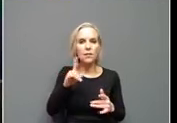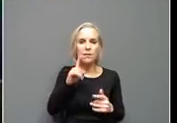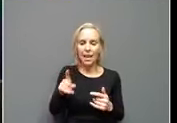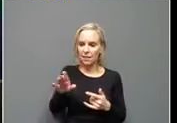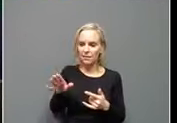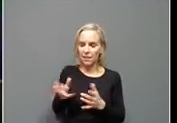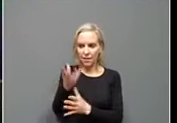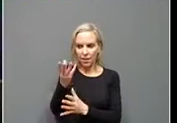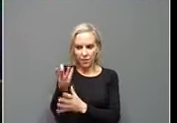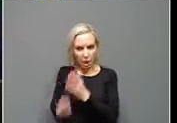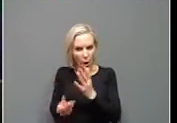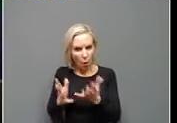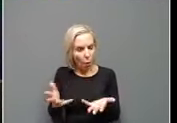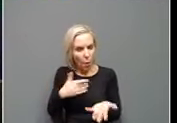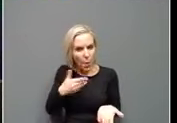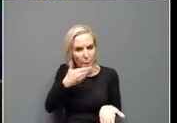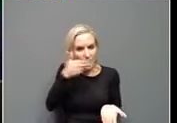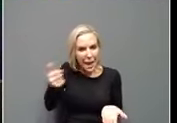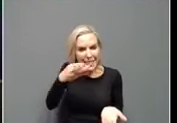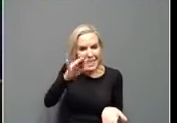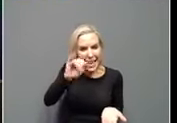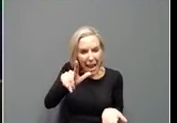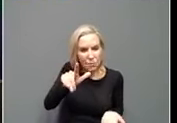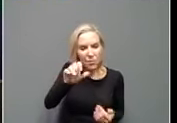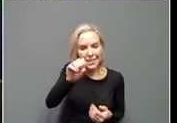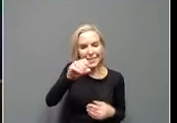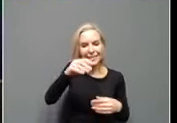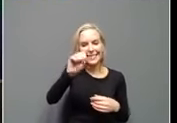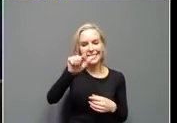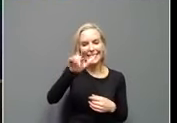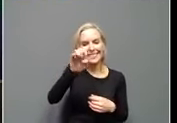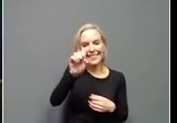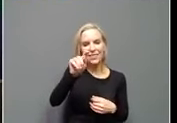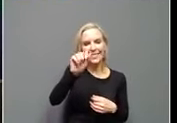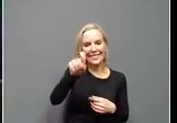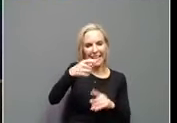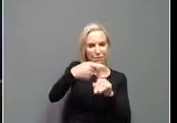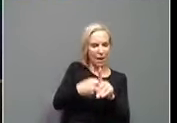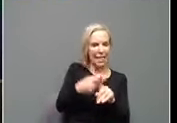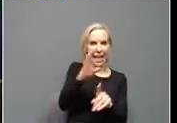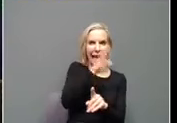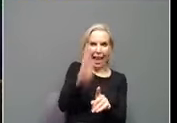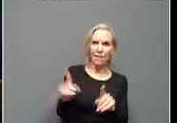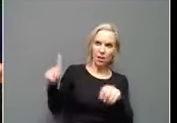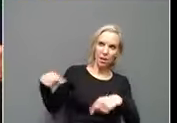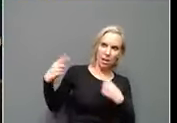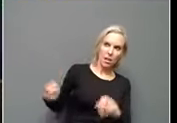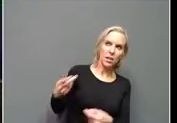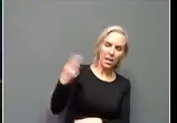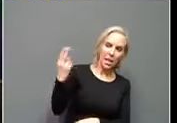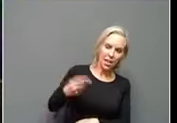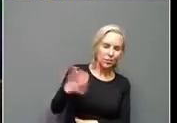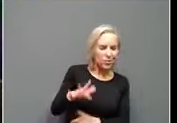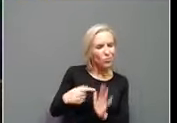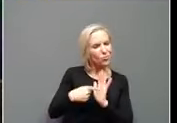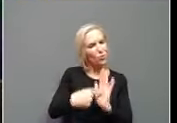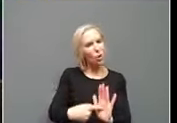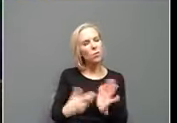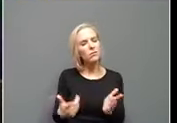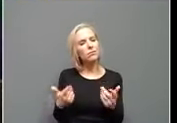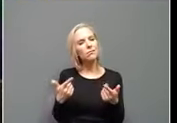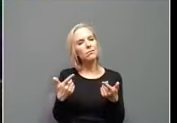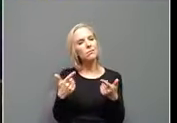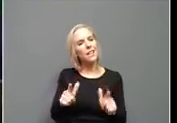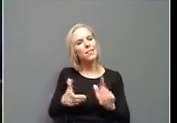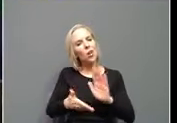best April sales tax month ever in our history, uh, just shows that. So, you know, let's, let's, let's operate